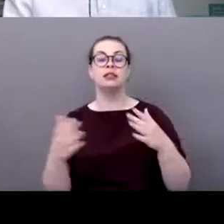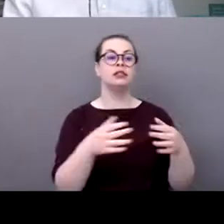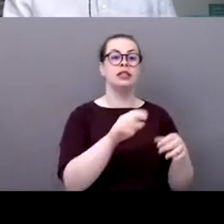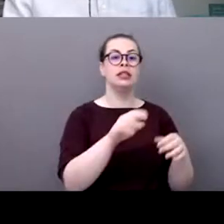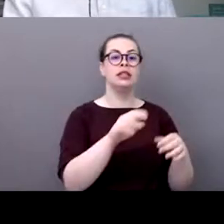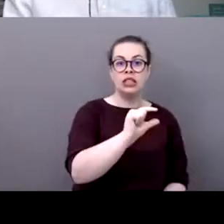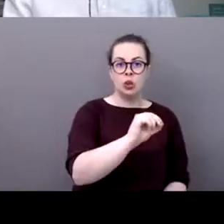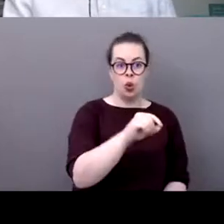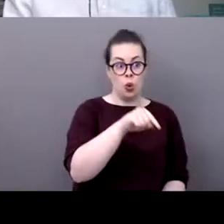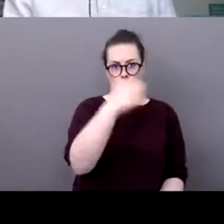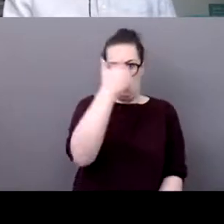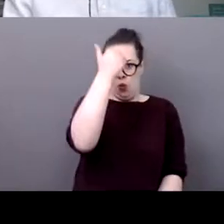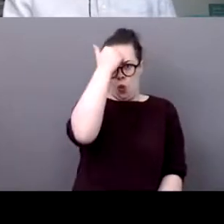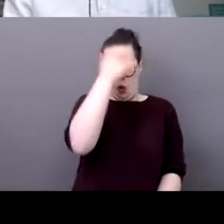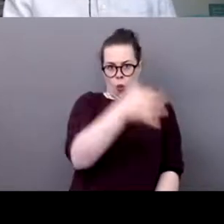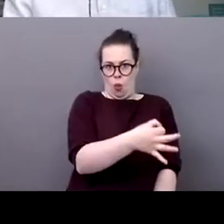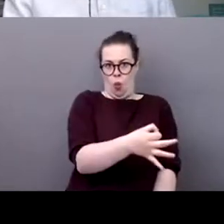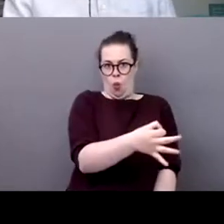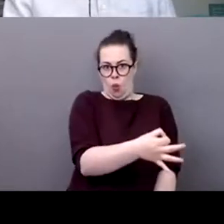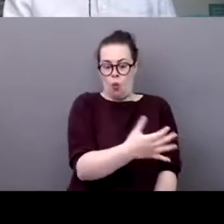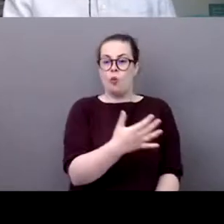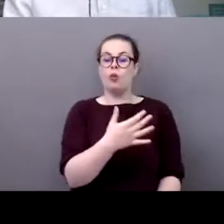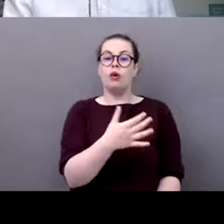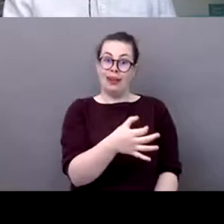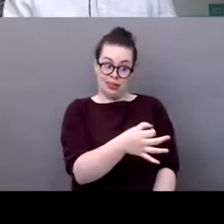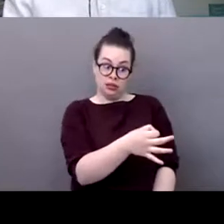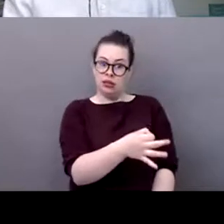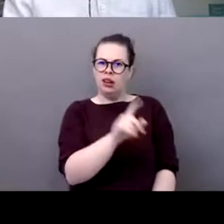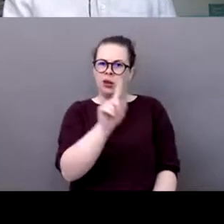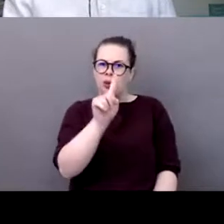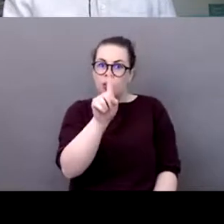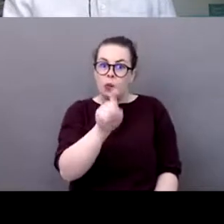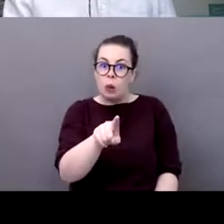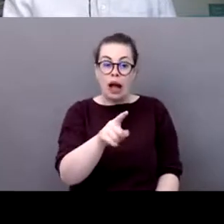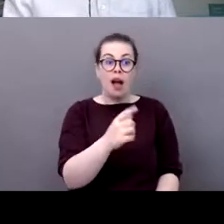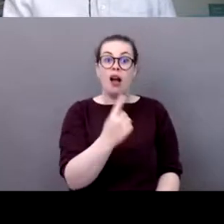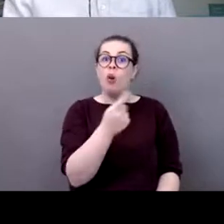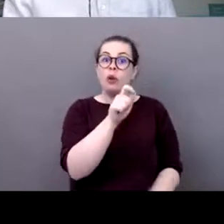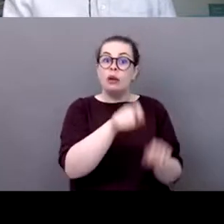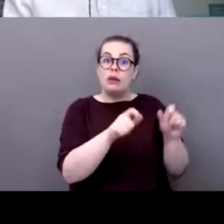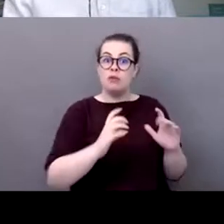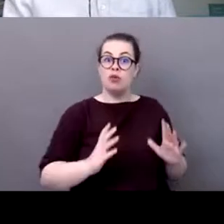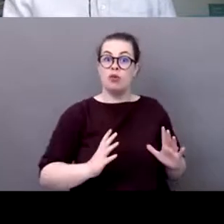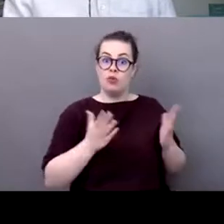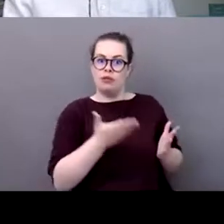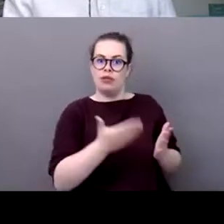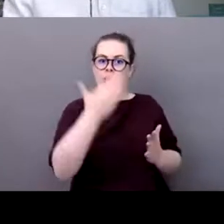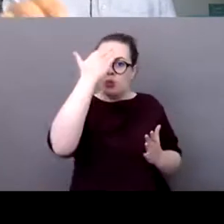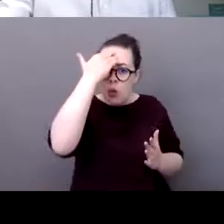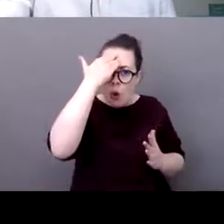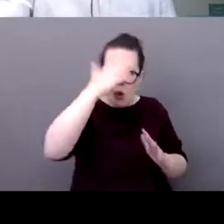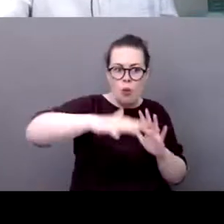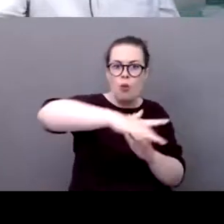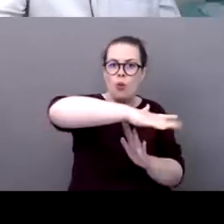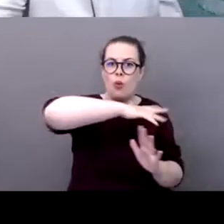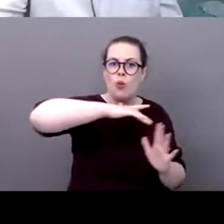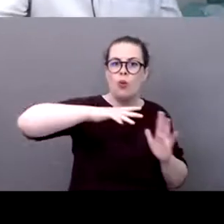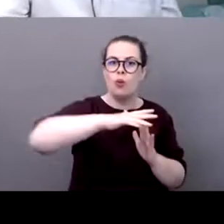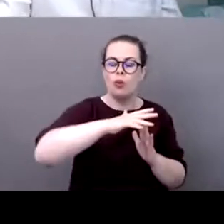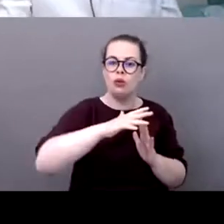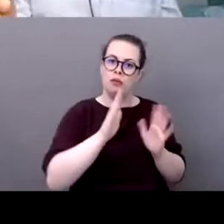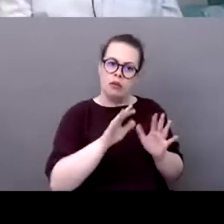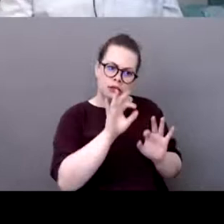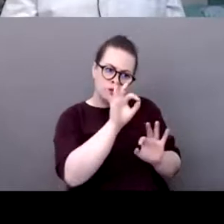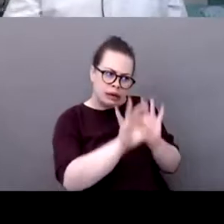is local and there is certainly a win-win for all and potential synergies opportunities last but not least but